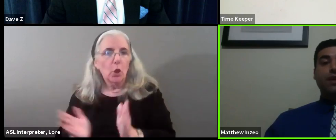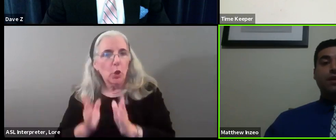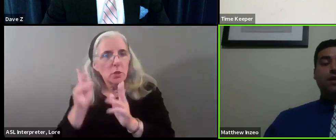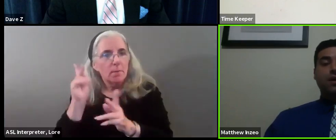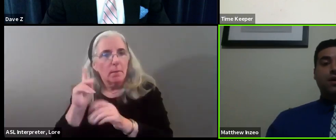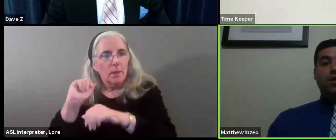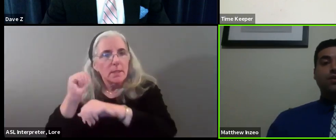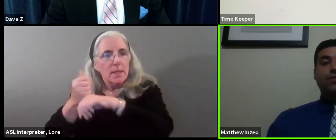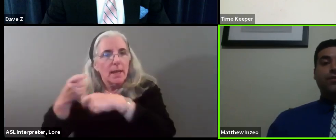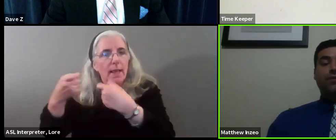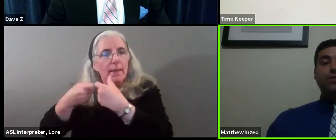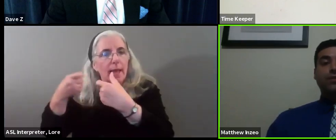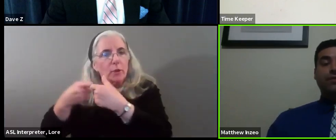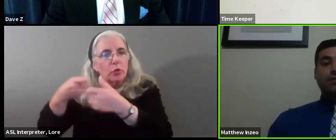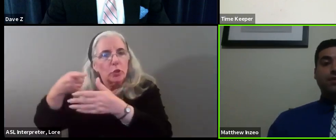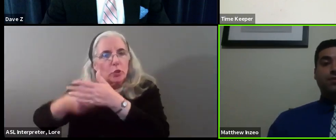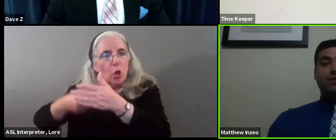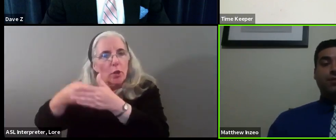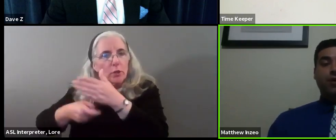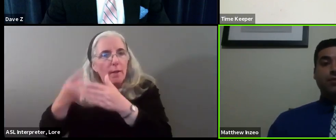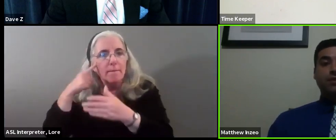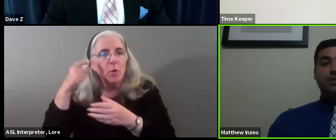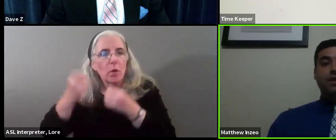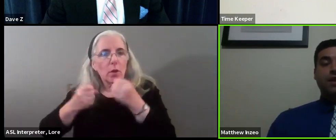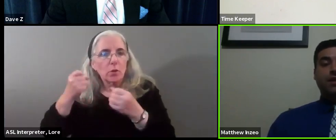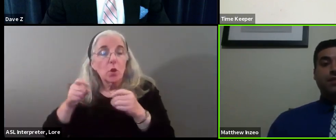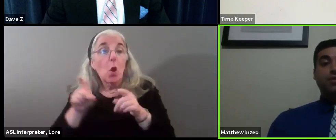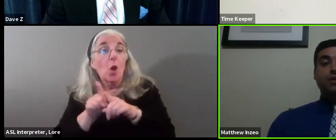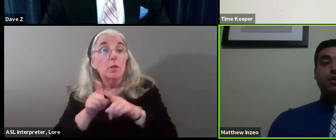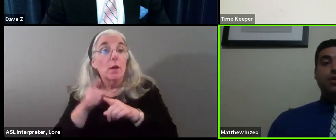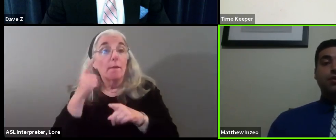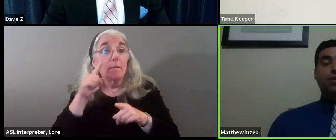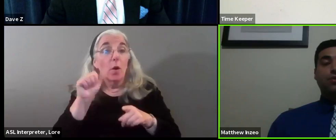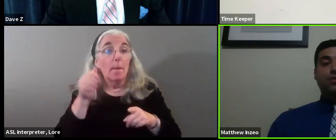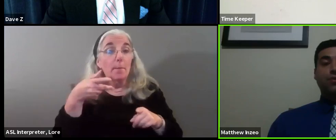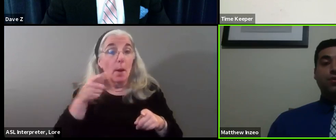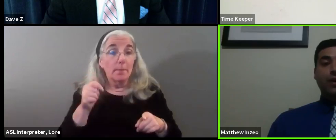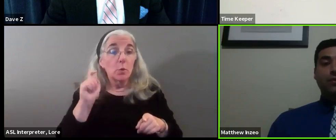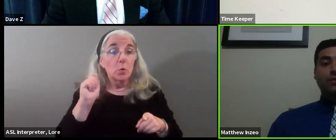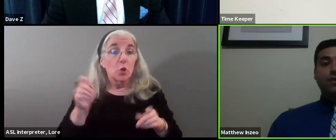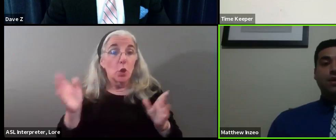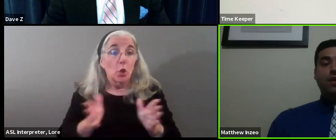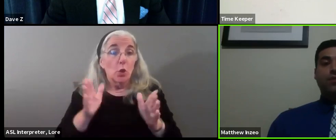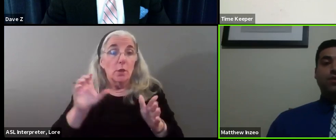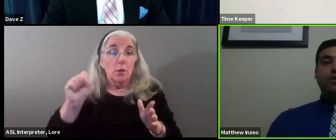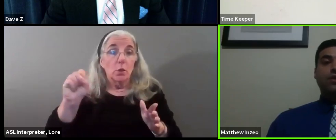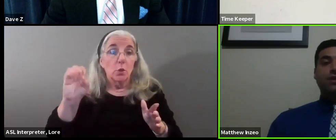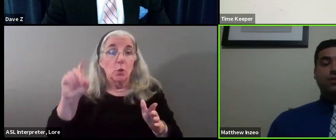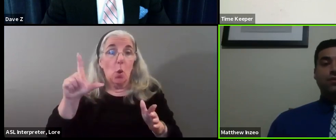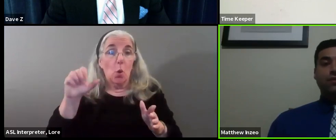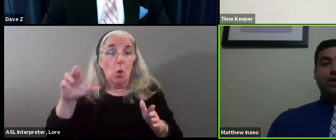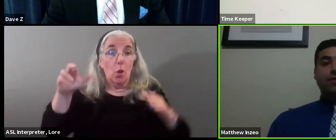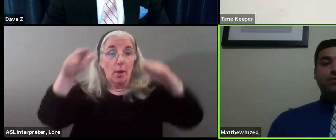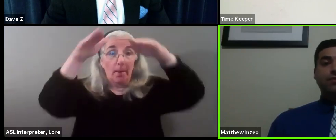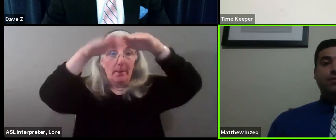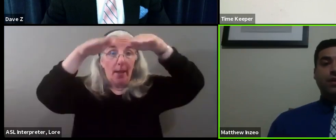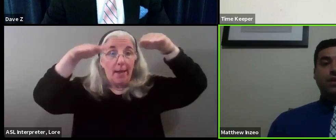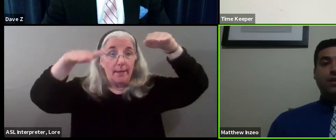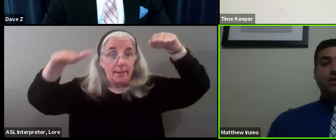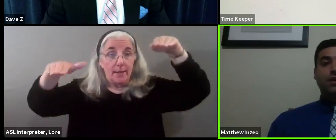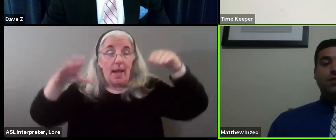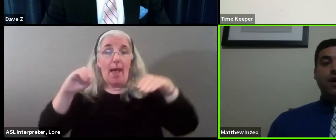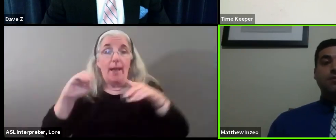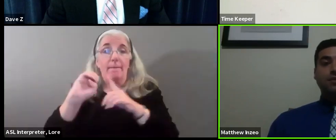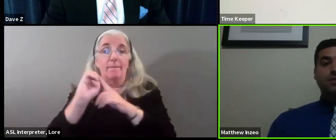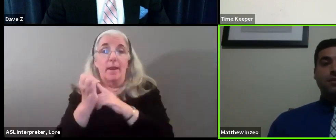promote that. Also for future developments with the apartments, I think we should encourage also solar panels and really look into environmental friendly